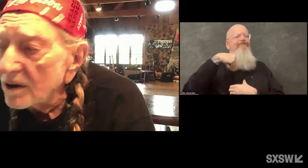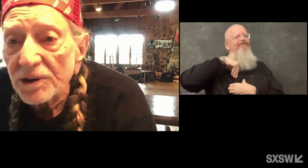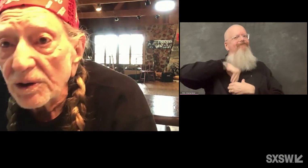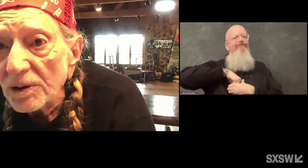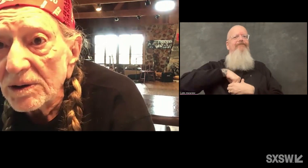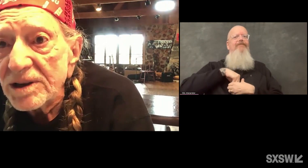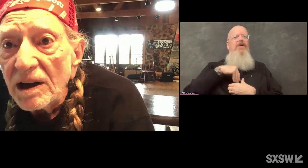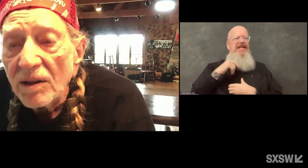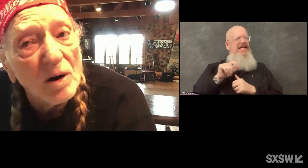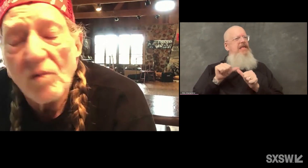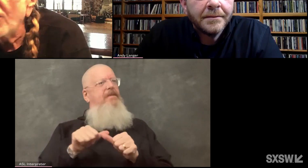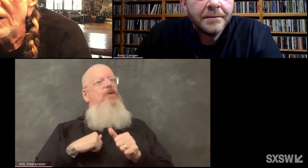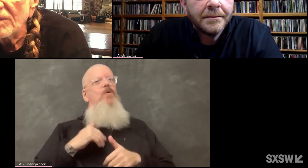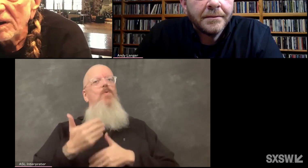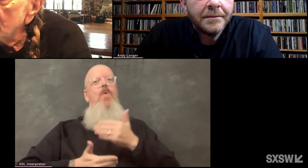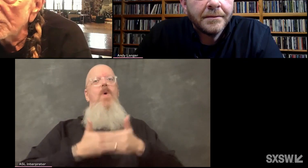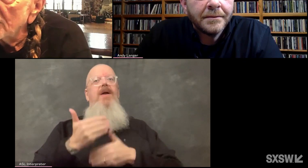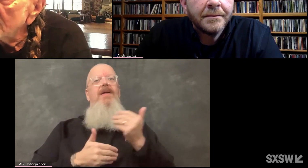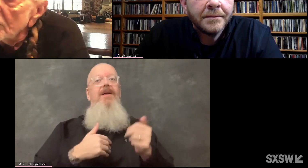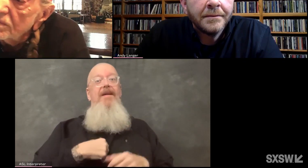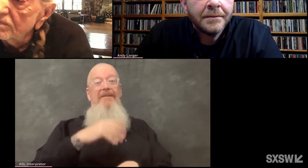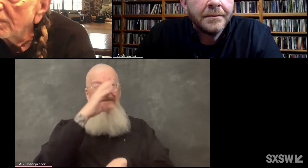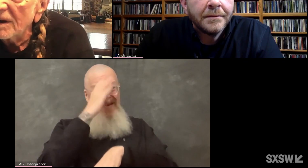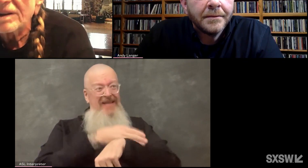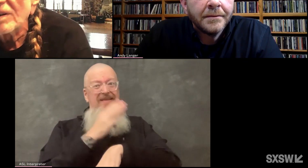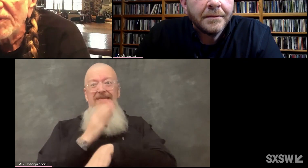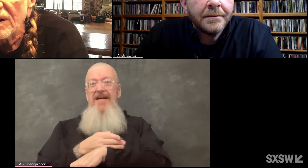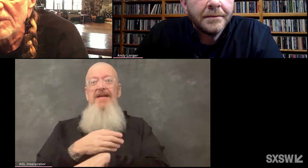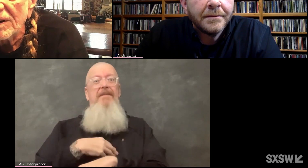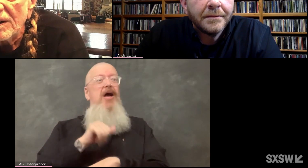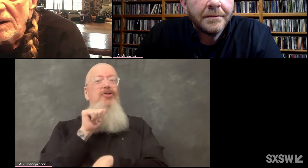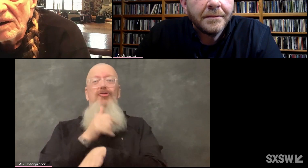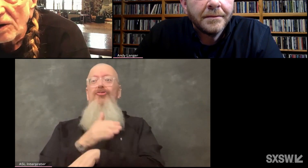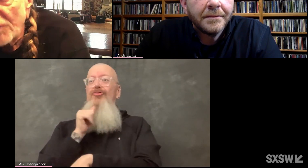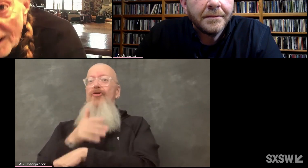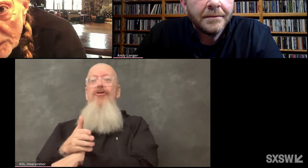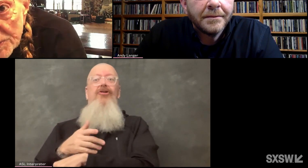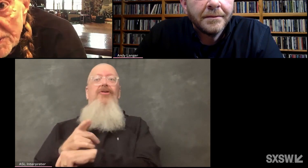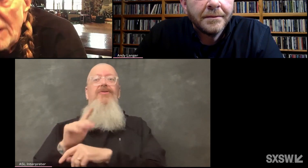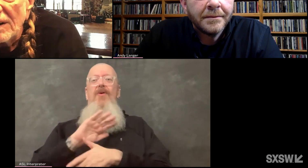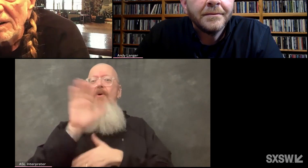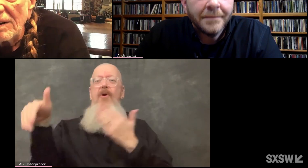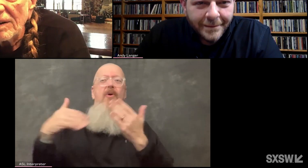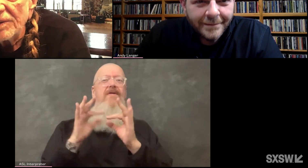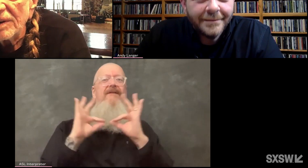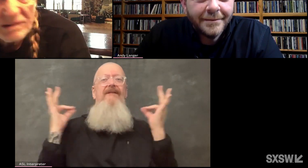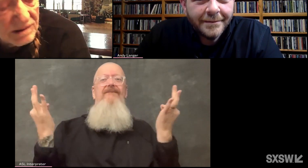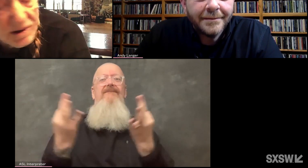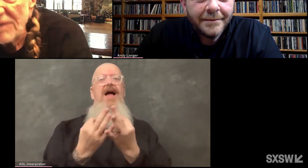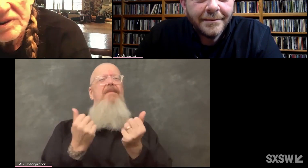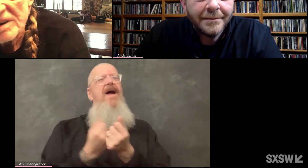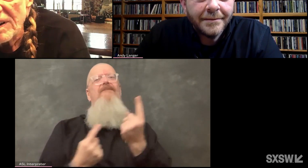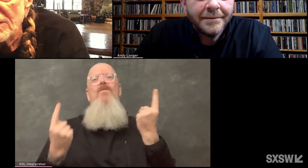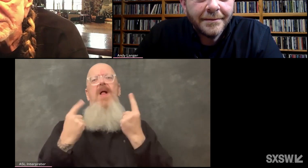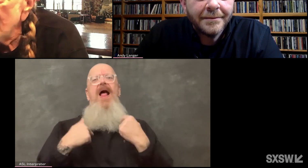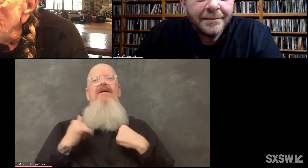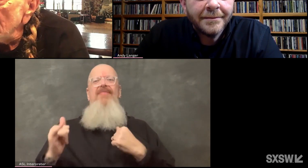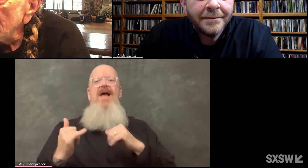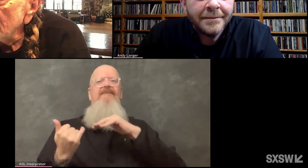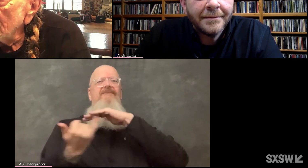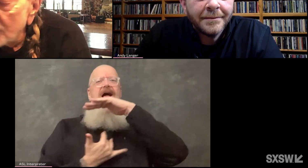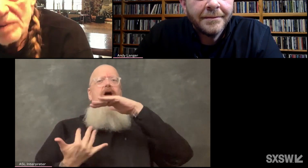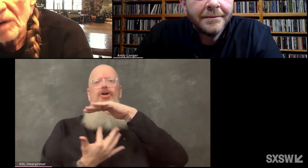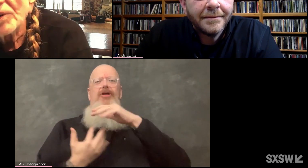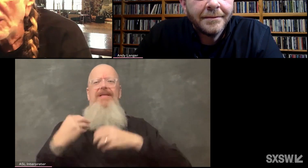boys, proud of the girls, the whole family, everybody, everybody in the family are fighters and tough as nails